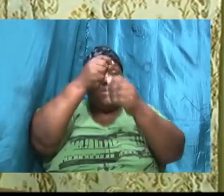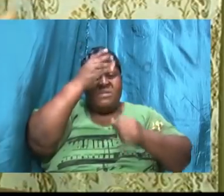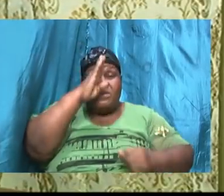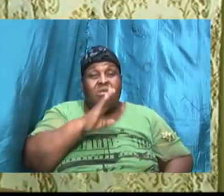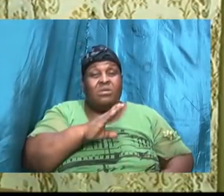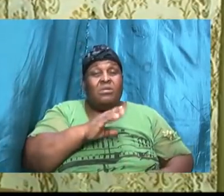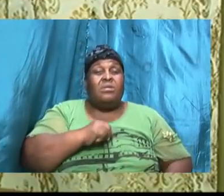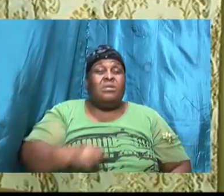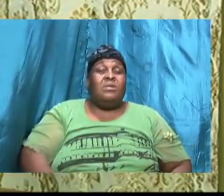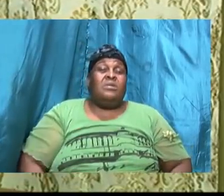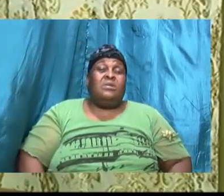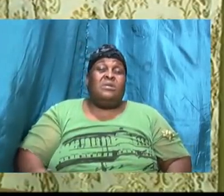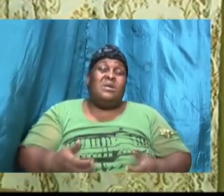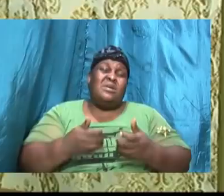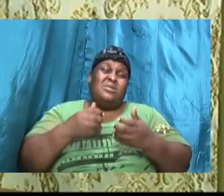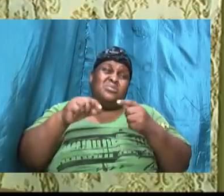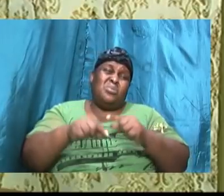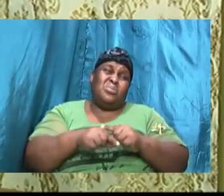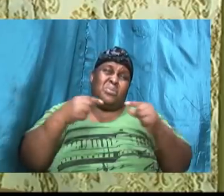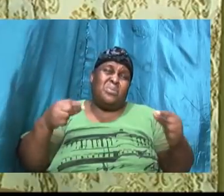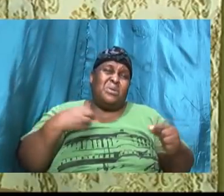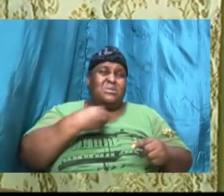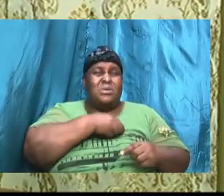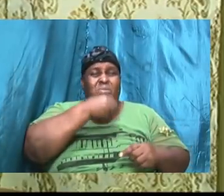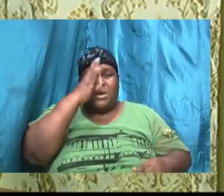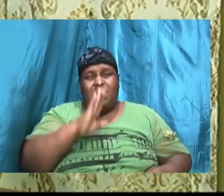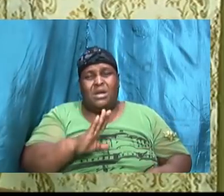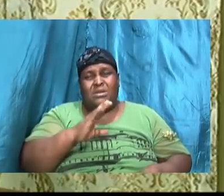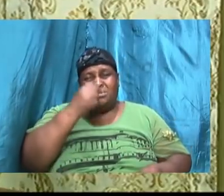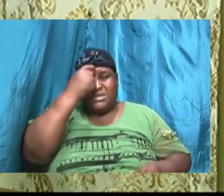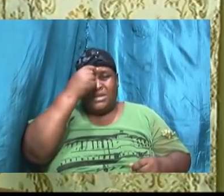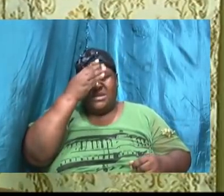how great our God is God promised Abraham that look you